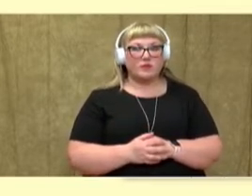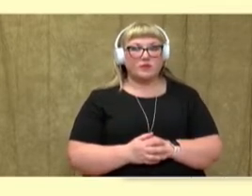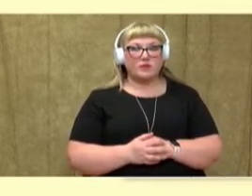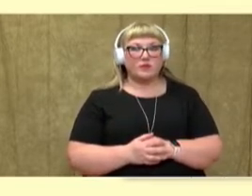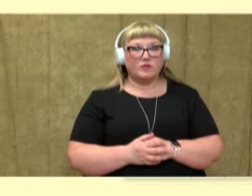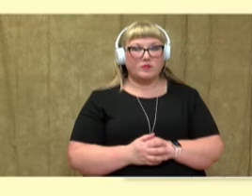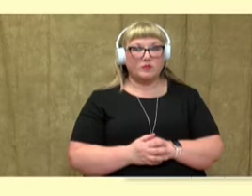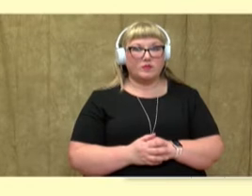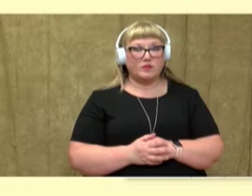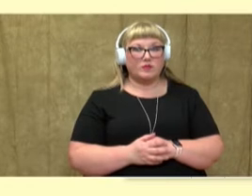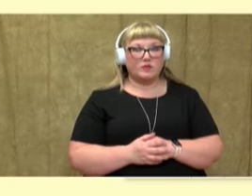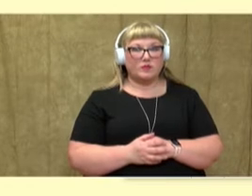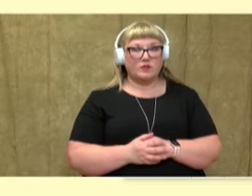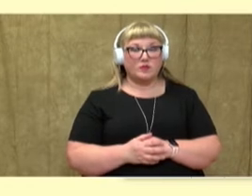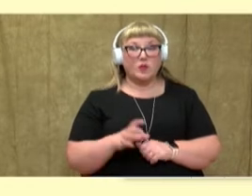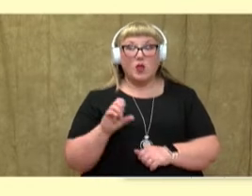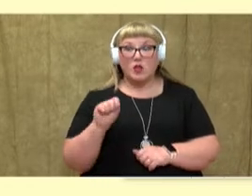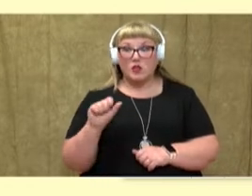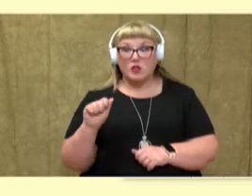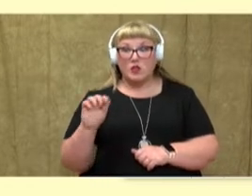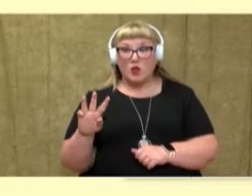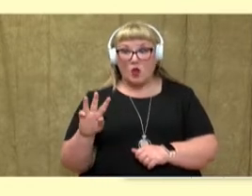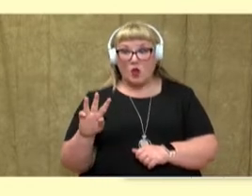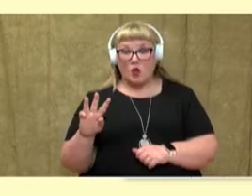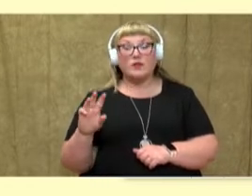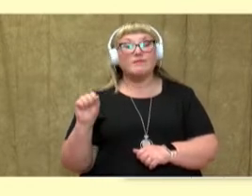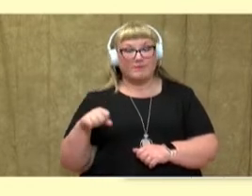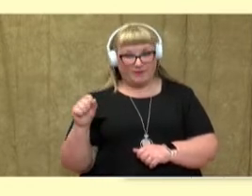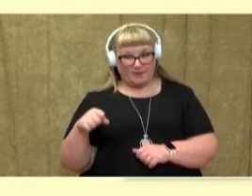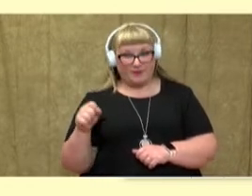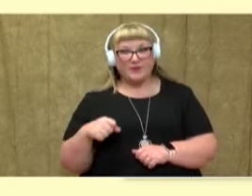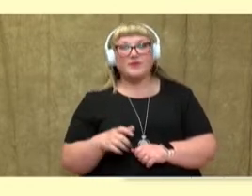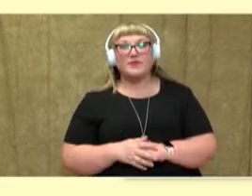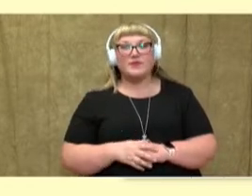Did you say saw? Good job.